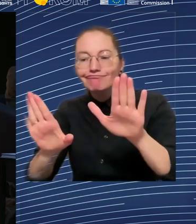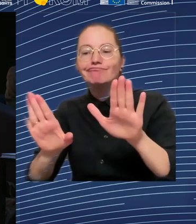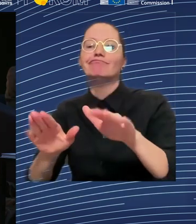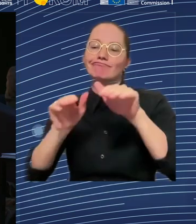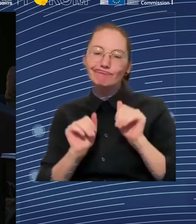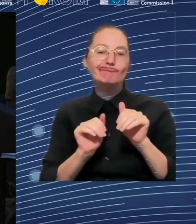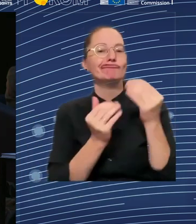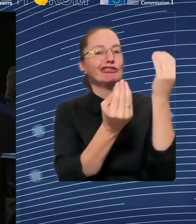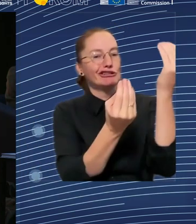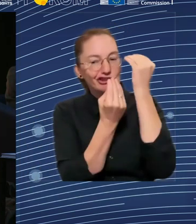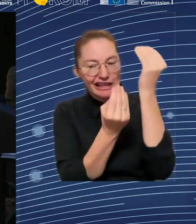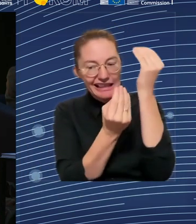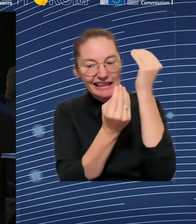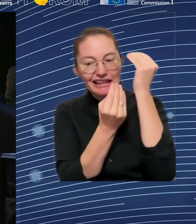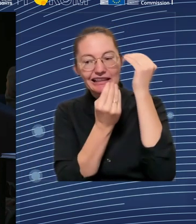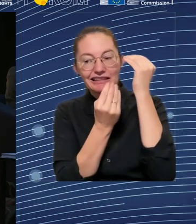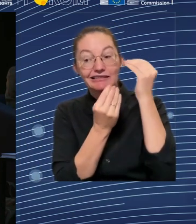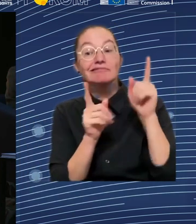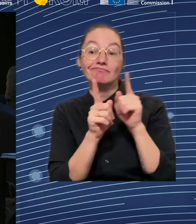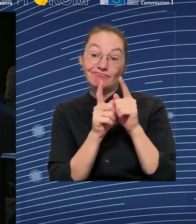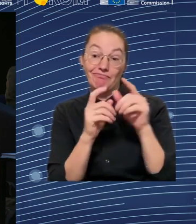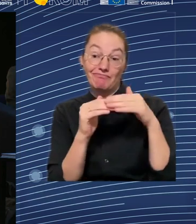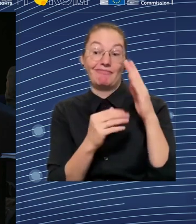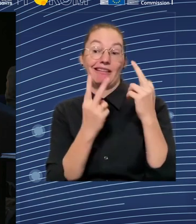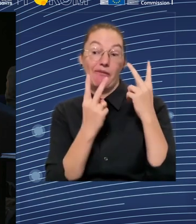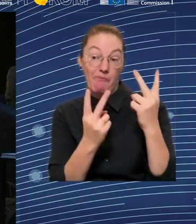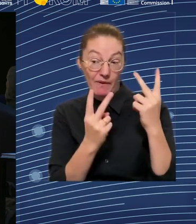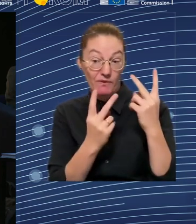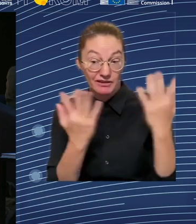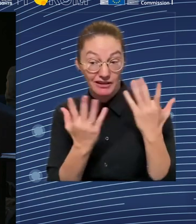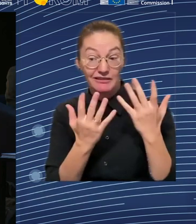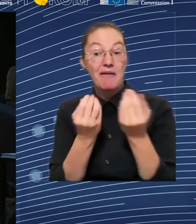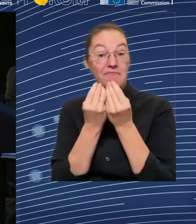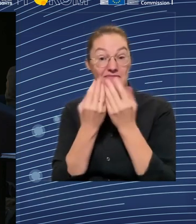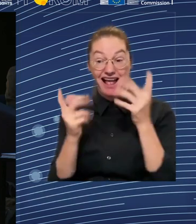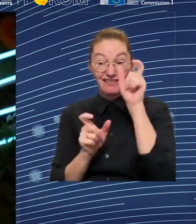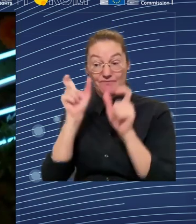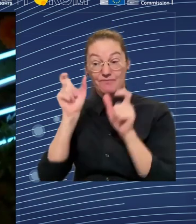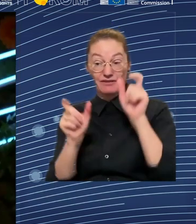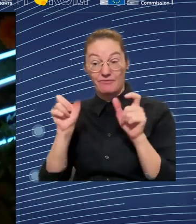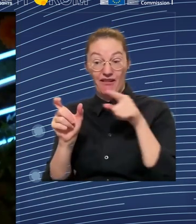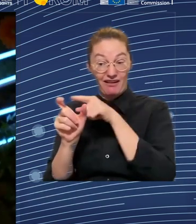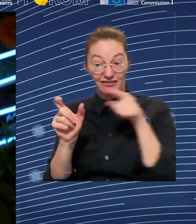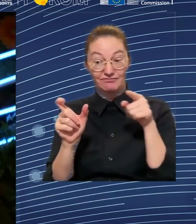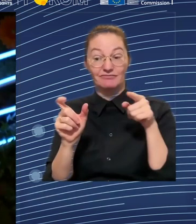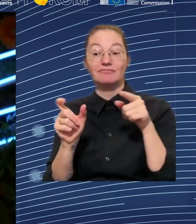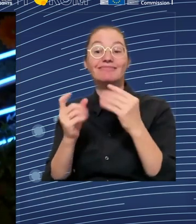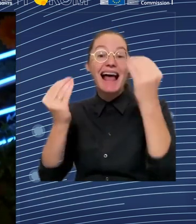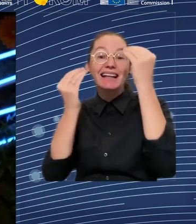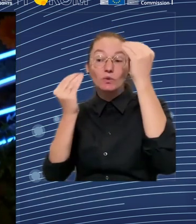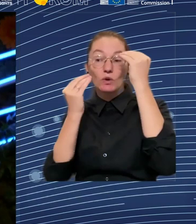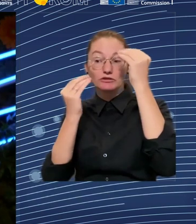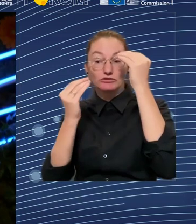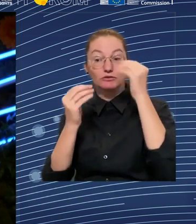that they'll end up losing their job if they can't pass whatever the new course is. So there has to be strong supports around people